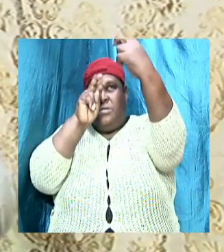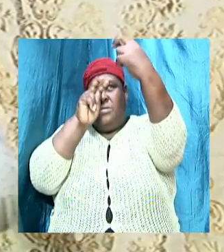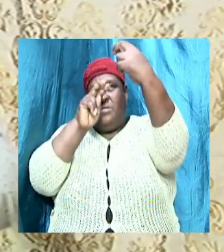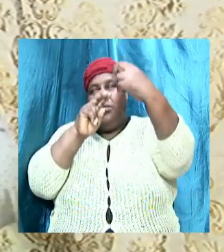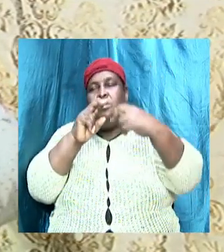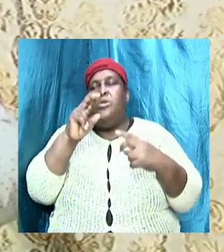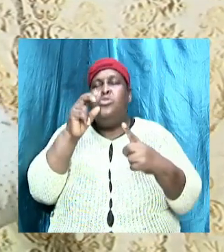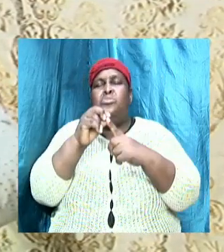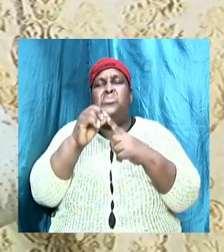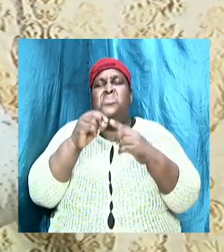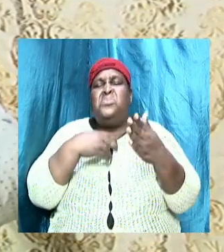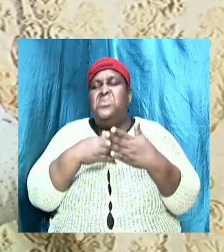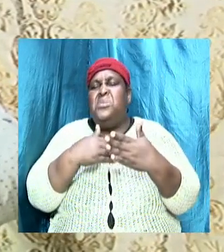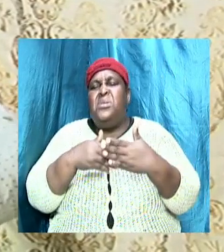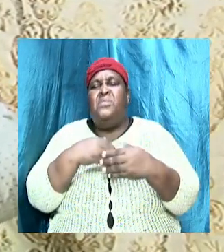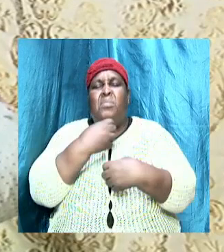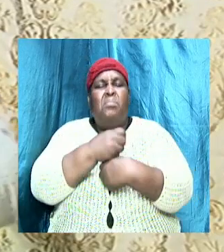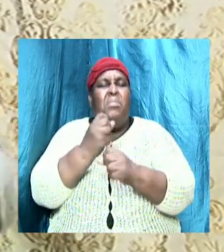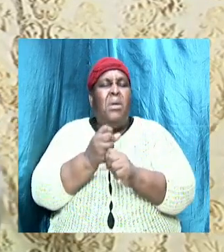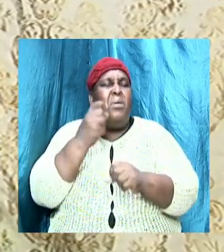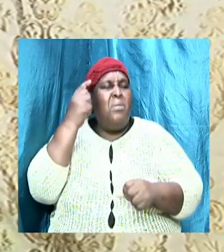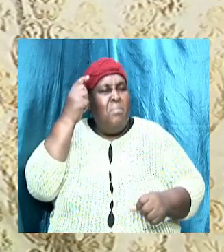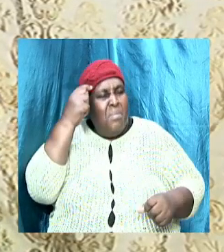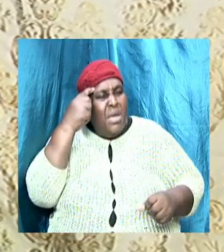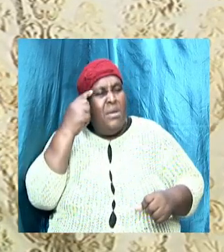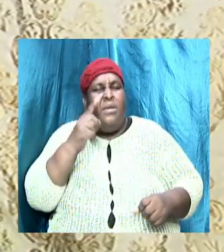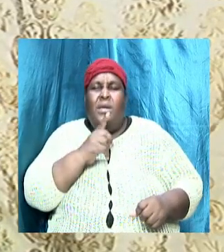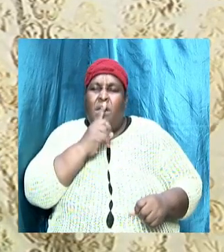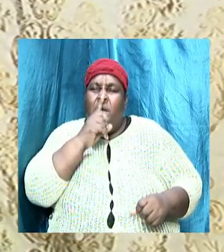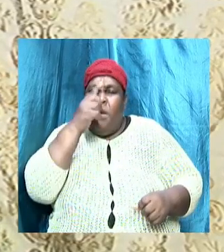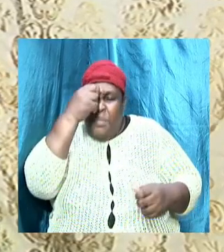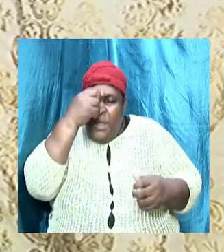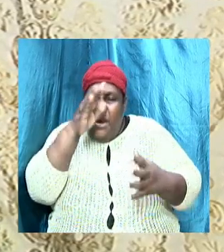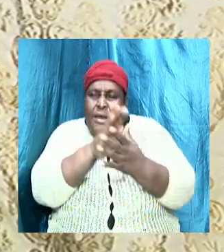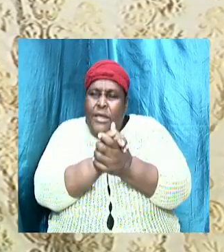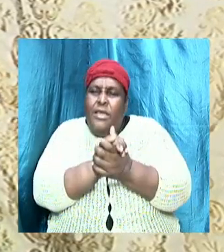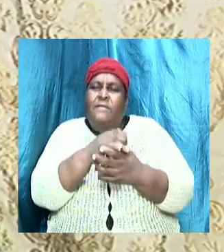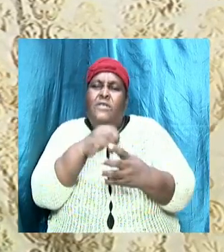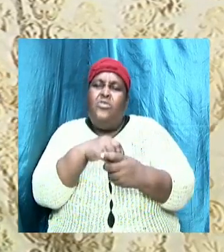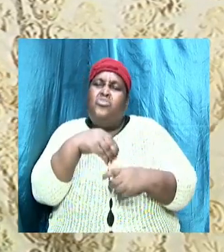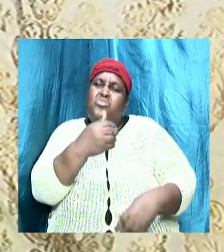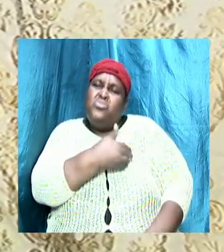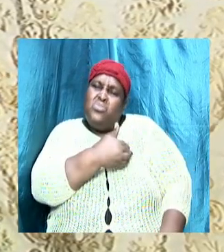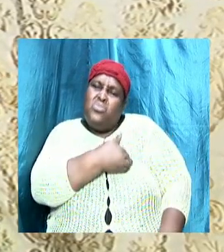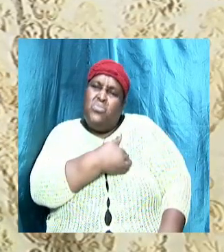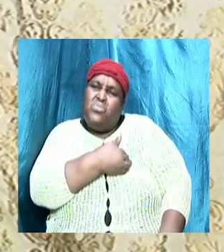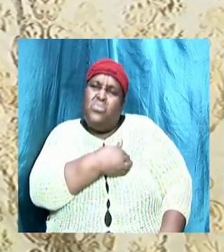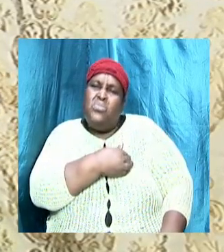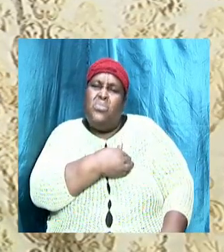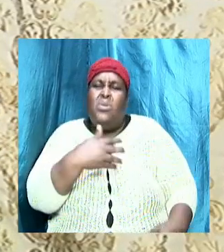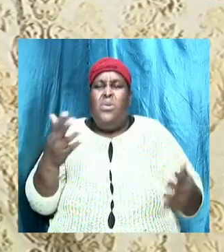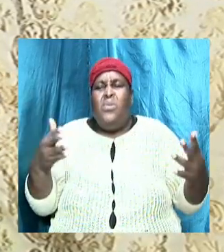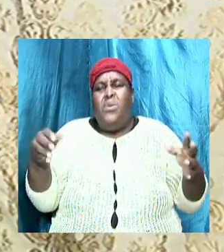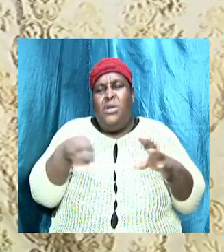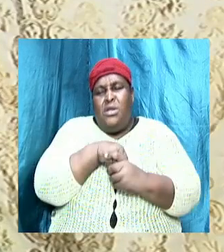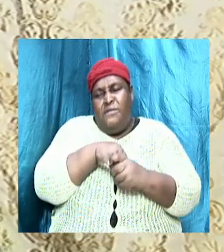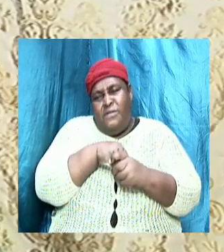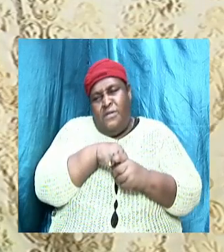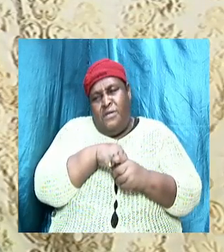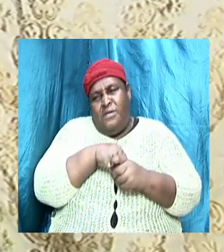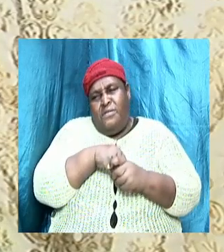minds. We have got to be convinced in our souls that, look here, what we are involving